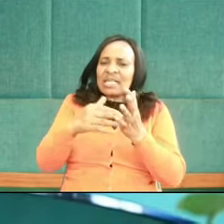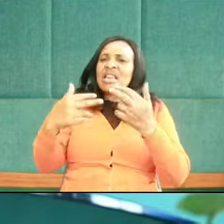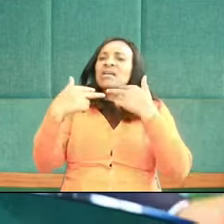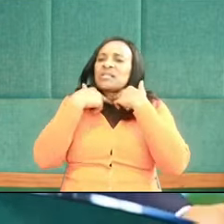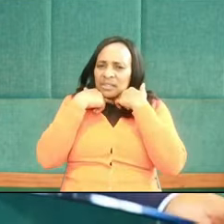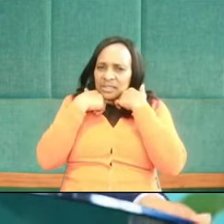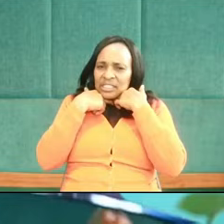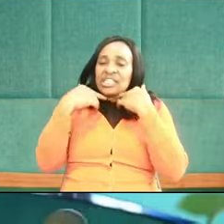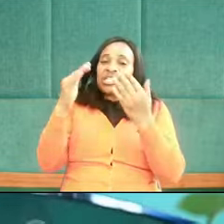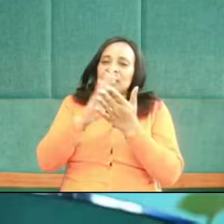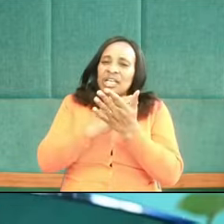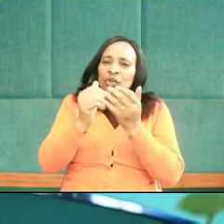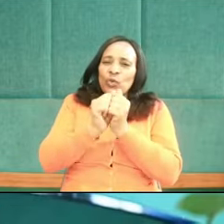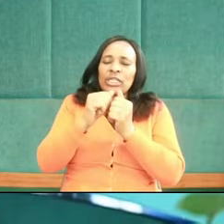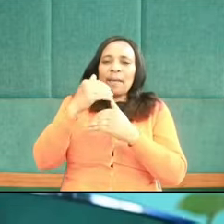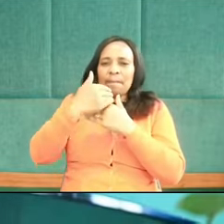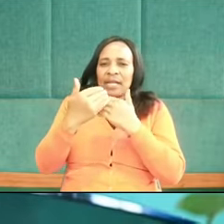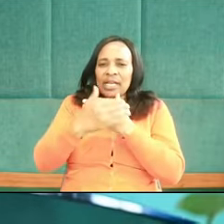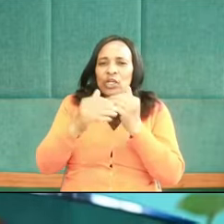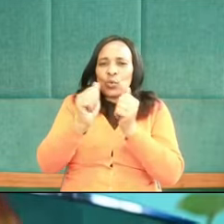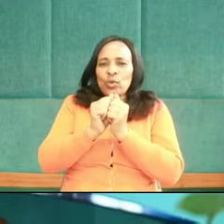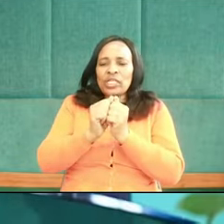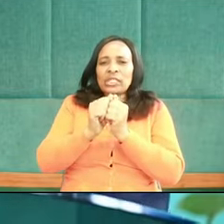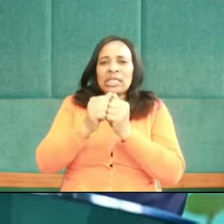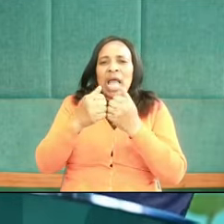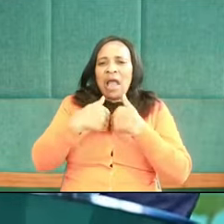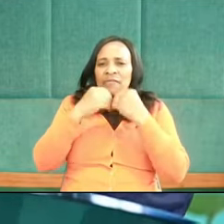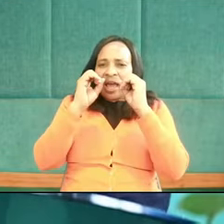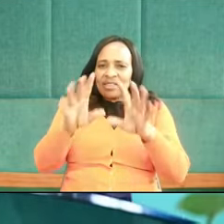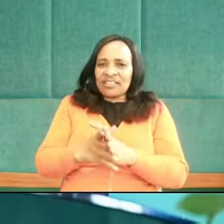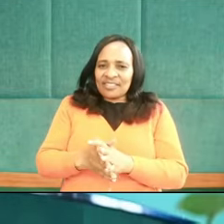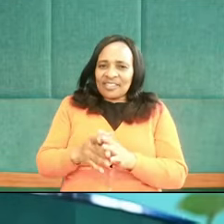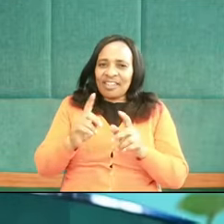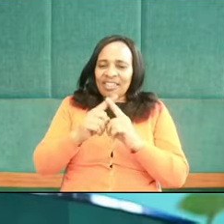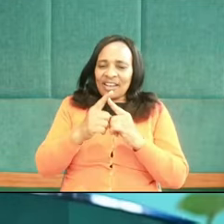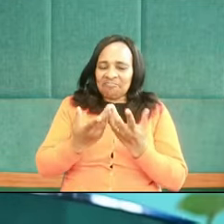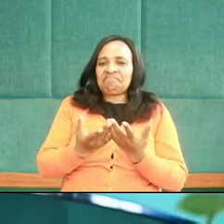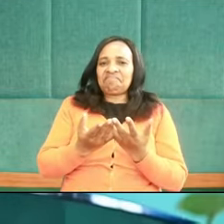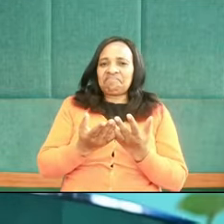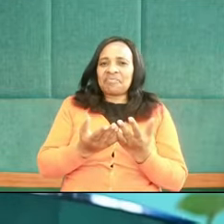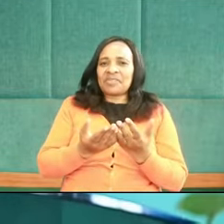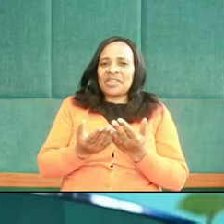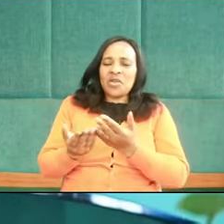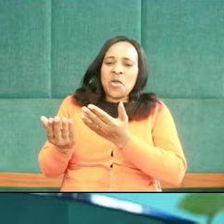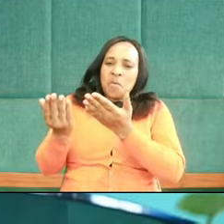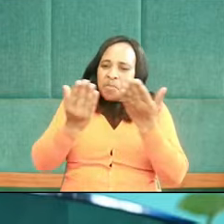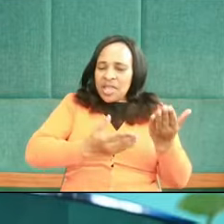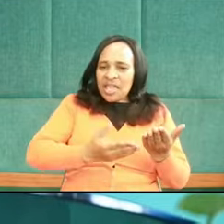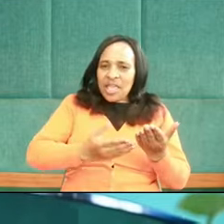sharing our bread with the hungry, and bringing it to our homes the poor.